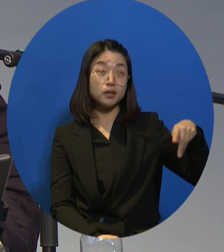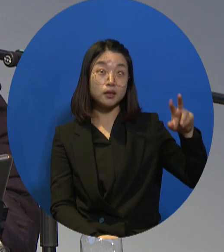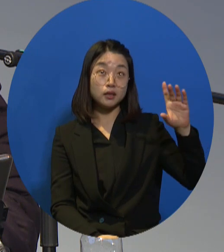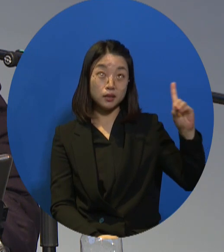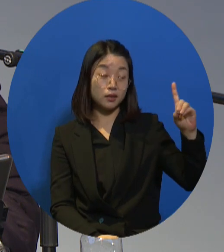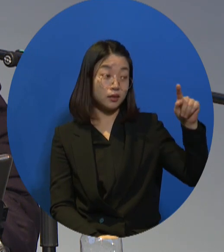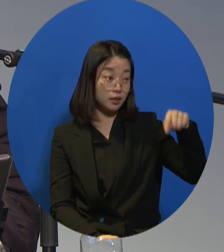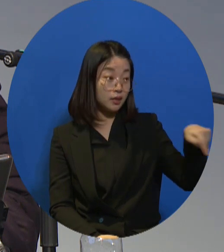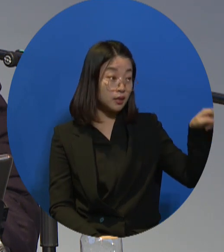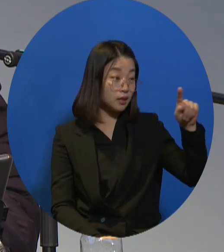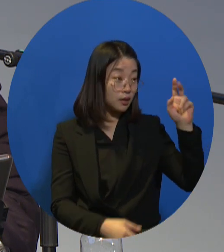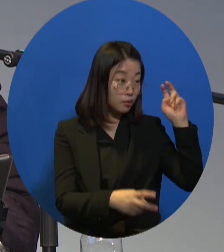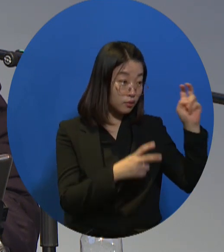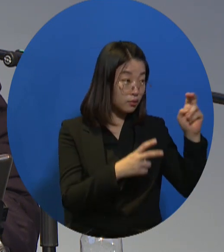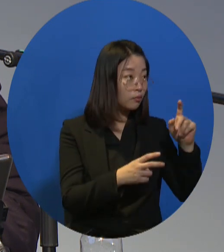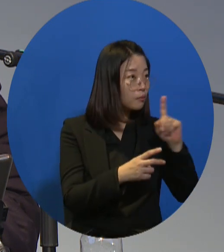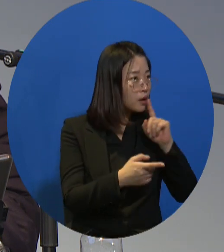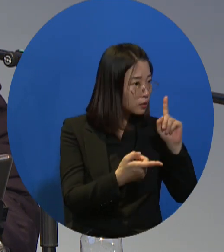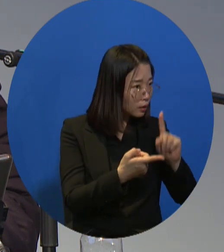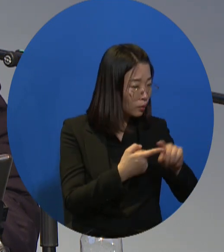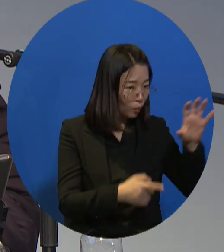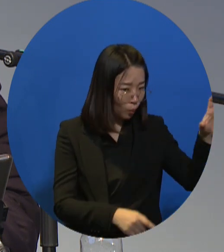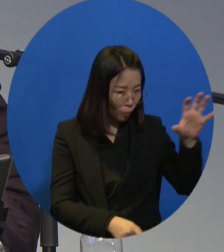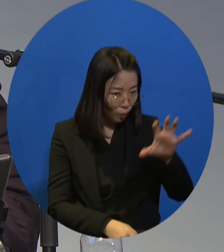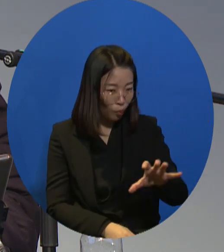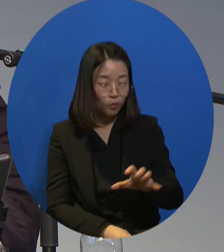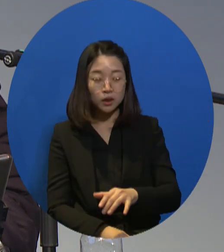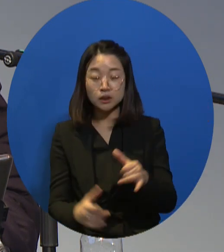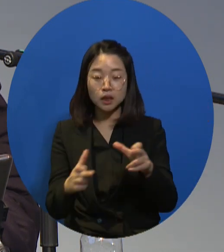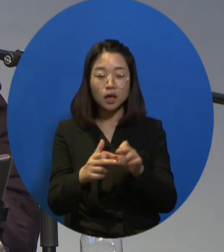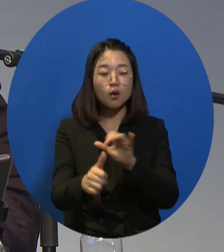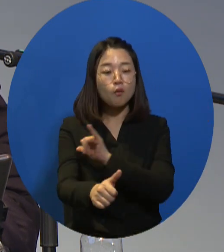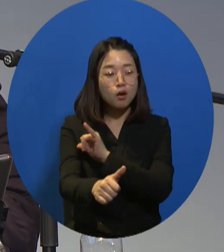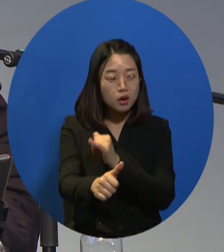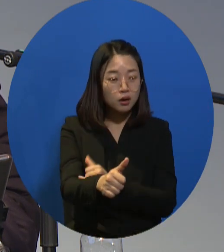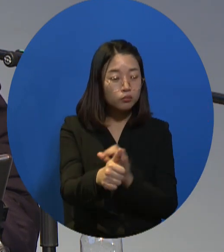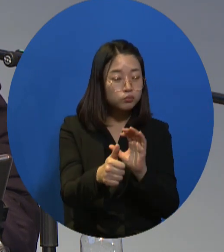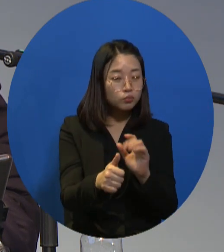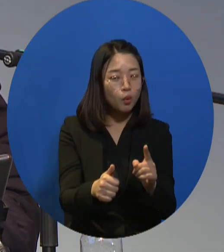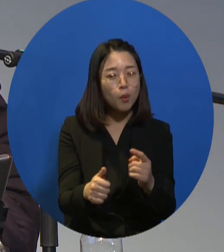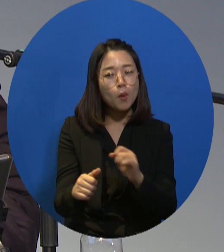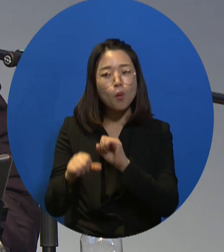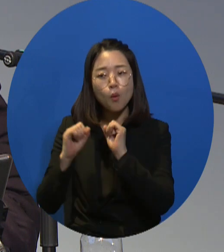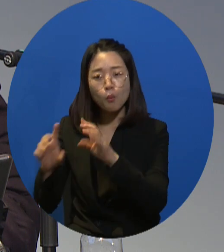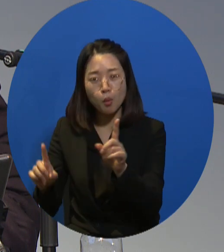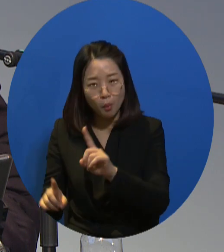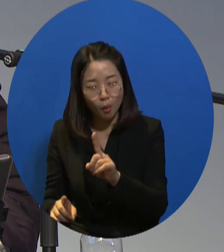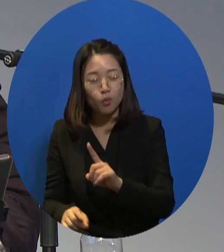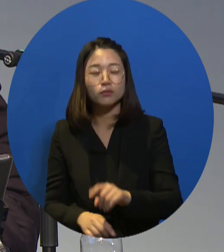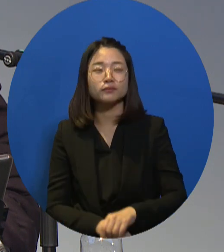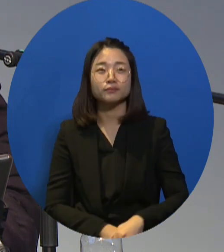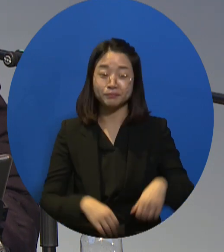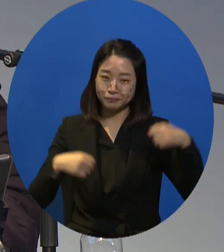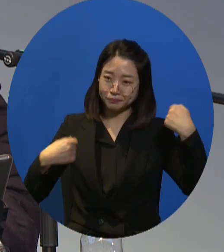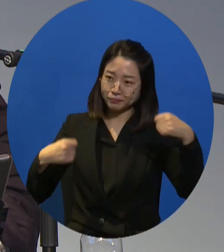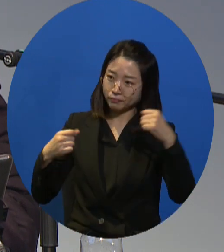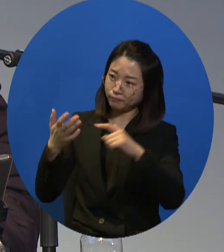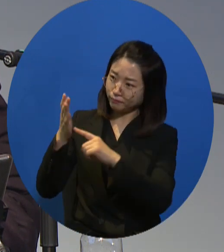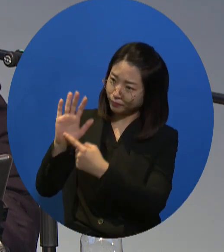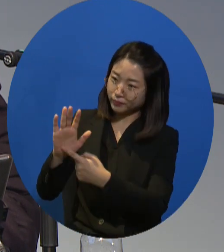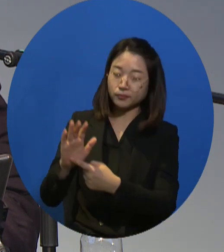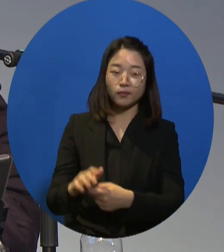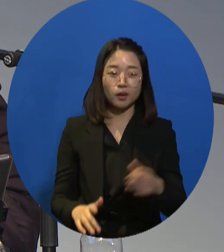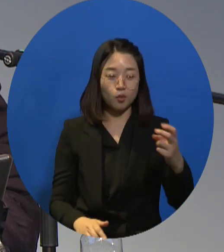rights, based on CRPD, these program participants talk about their rights. They would do a press